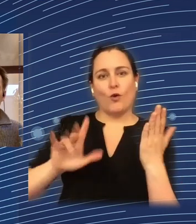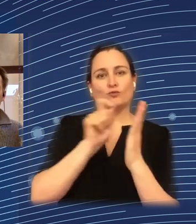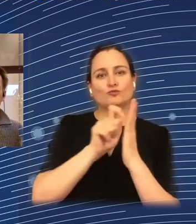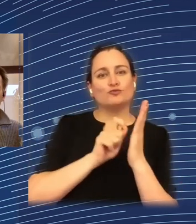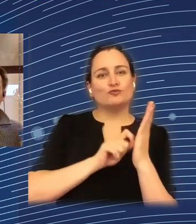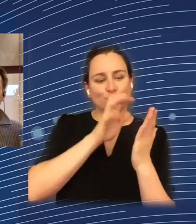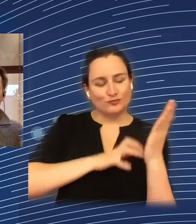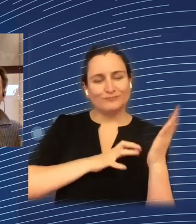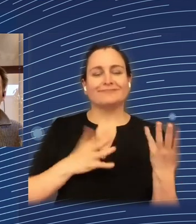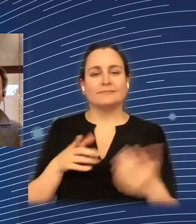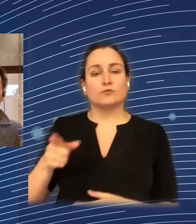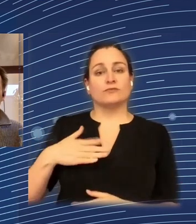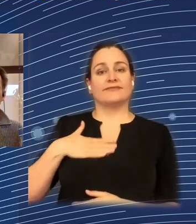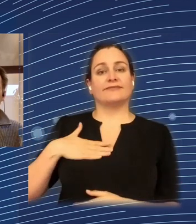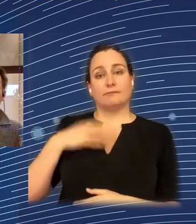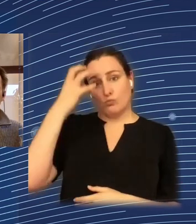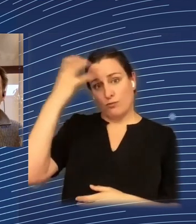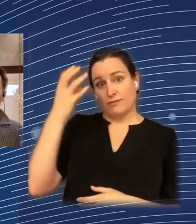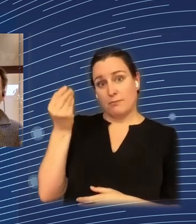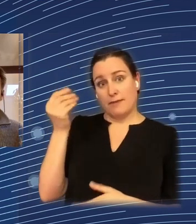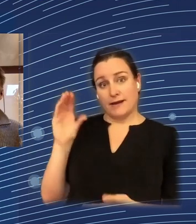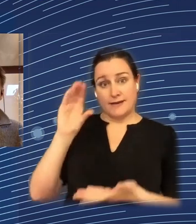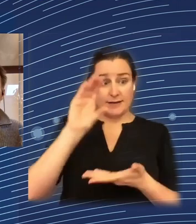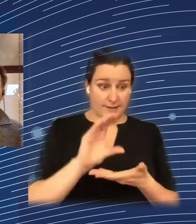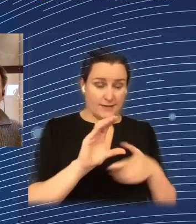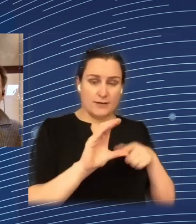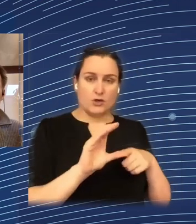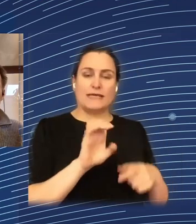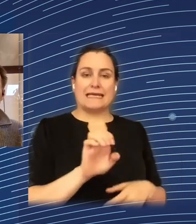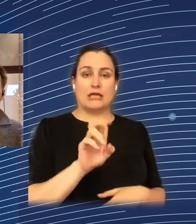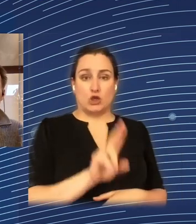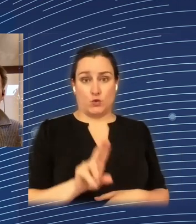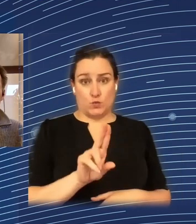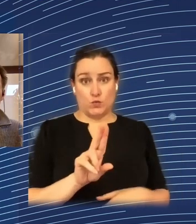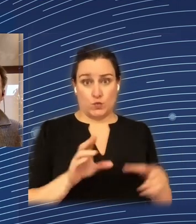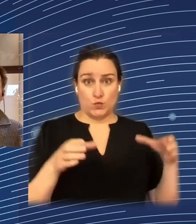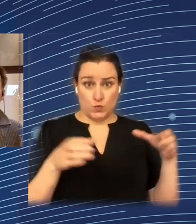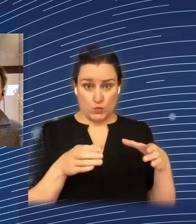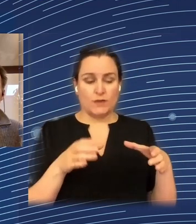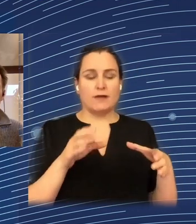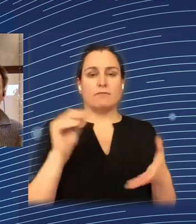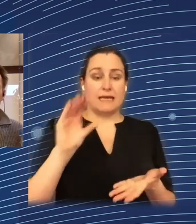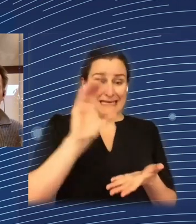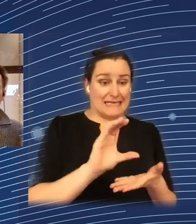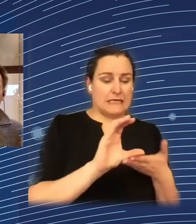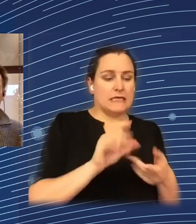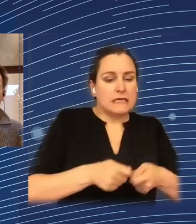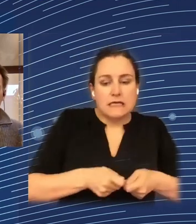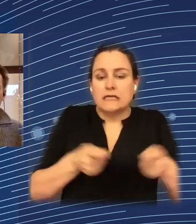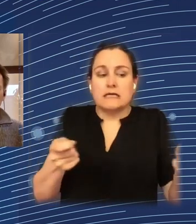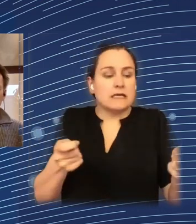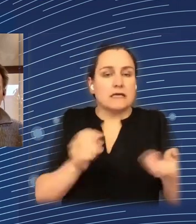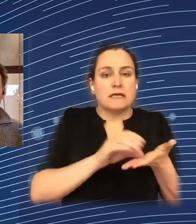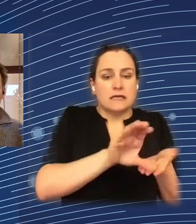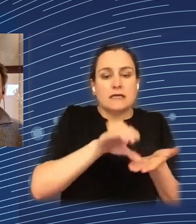money be spent by the Union to achieve inclusive growth? And also,